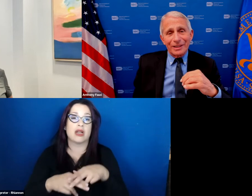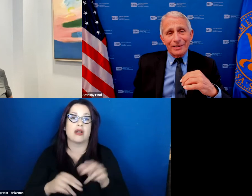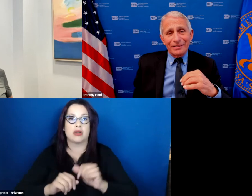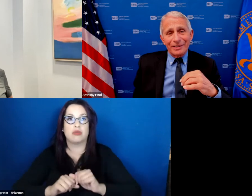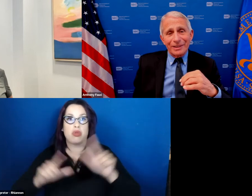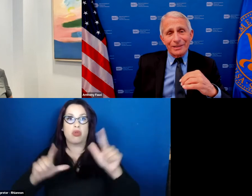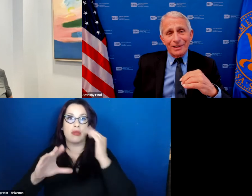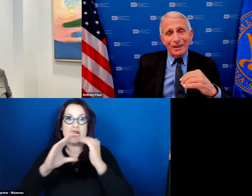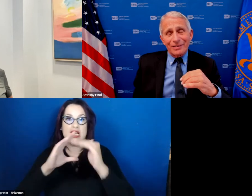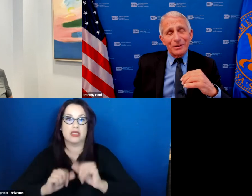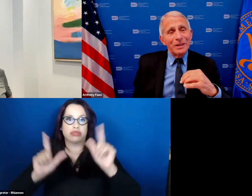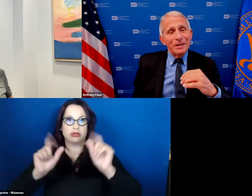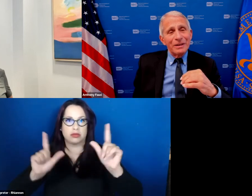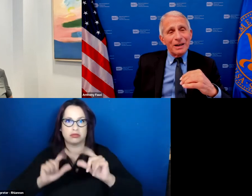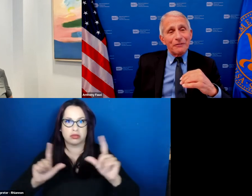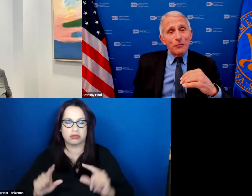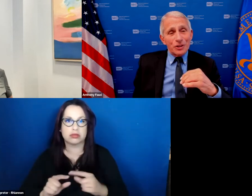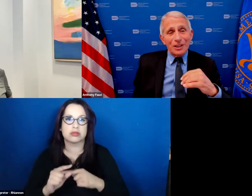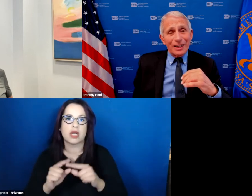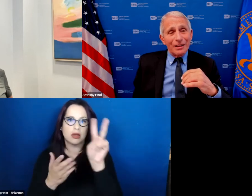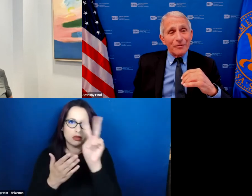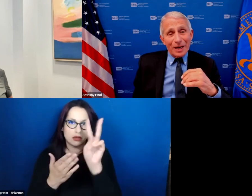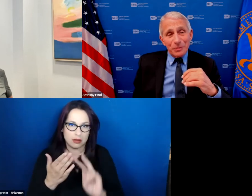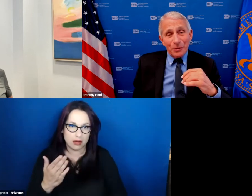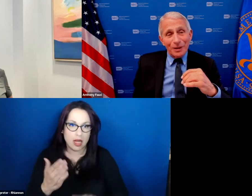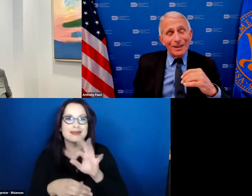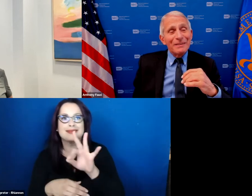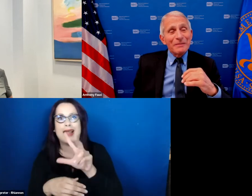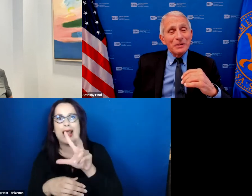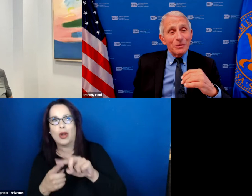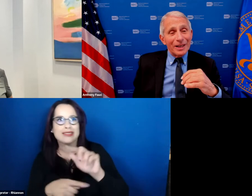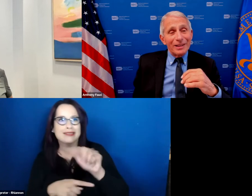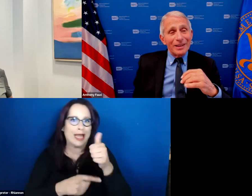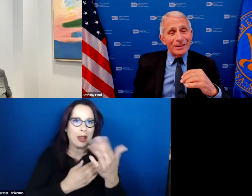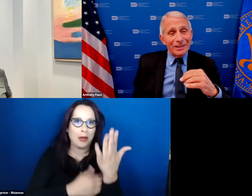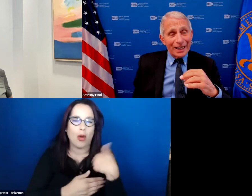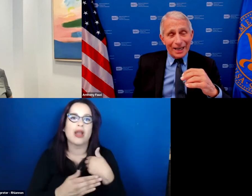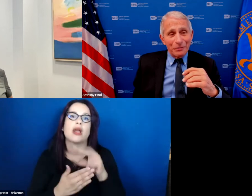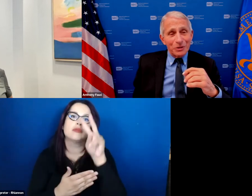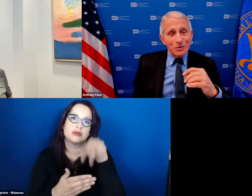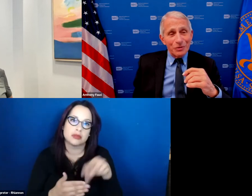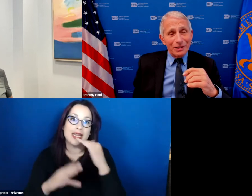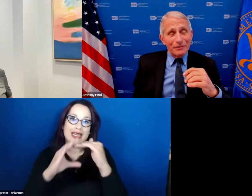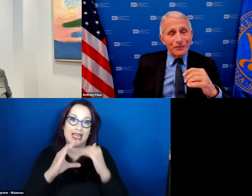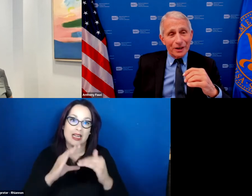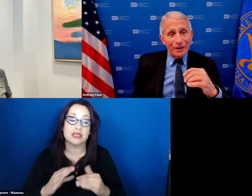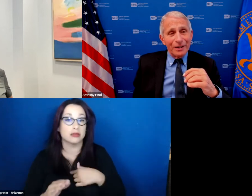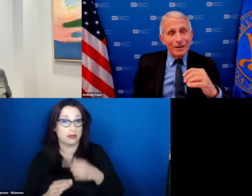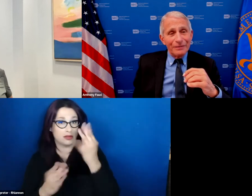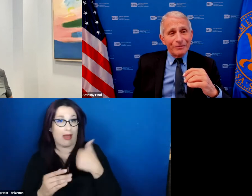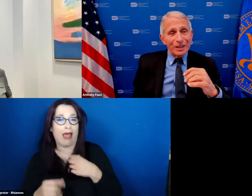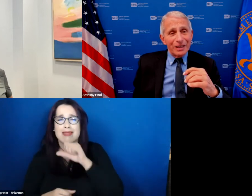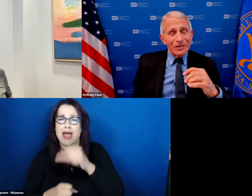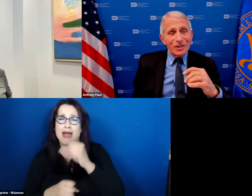30 9 30 10 o'clock so unfortunately I love baseball what I did the other day which was really fun